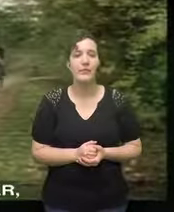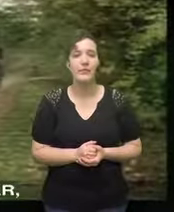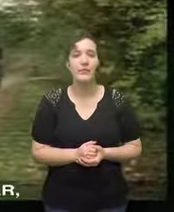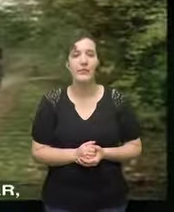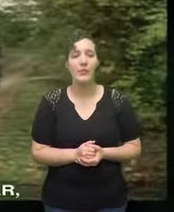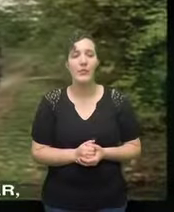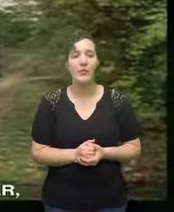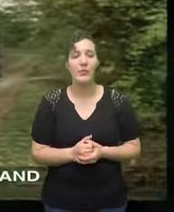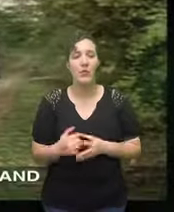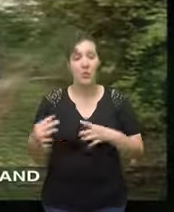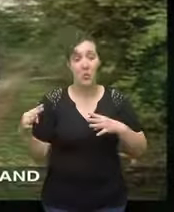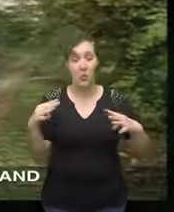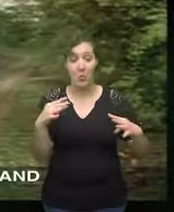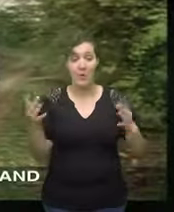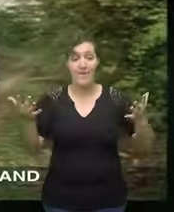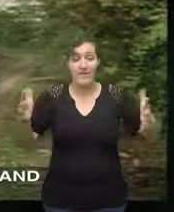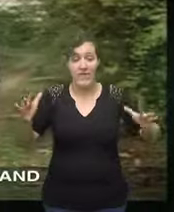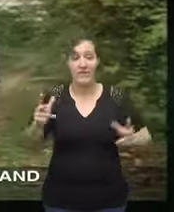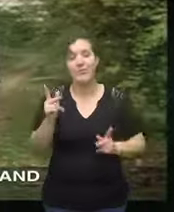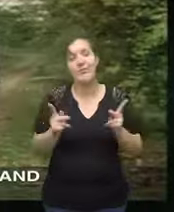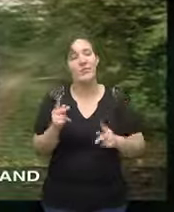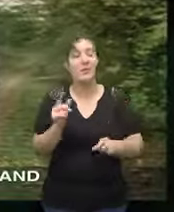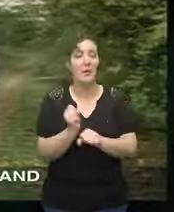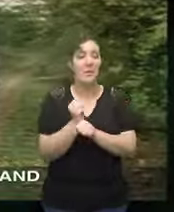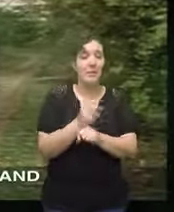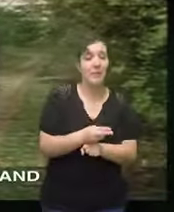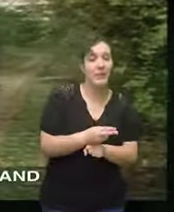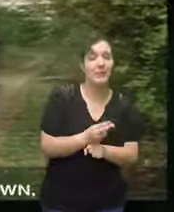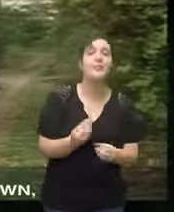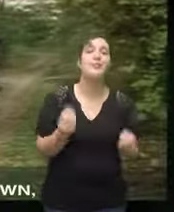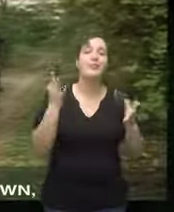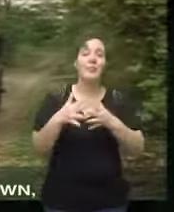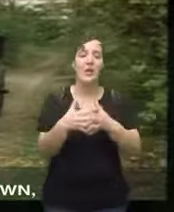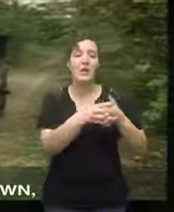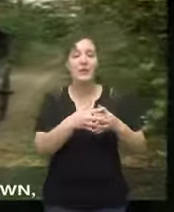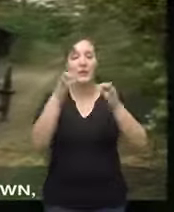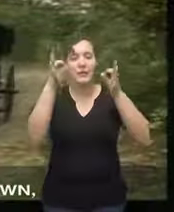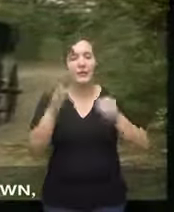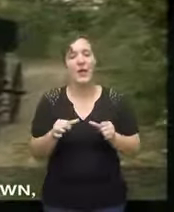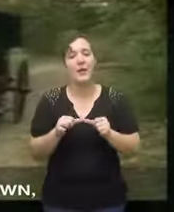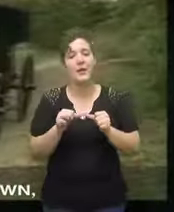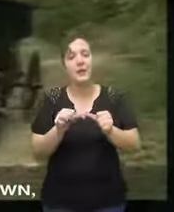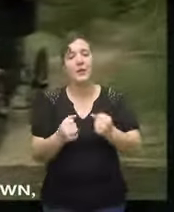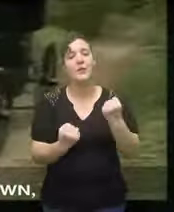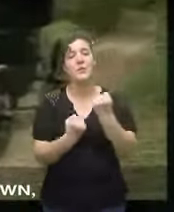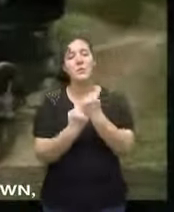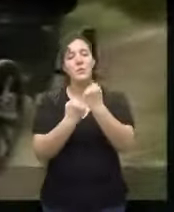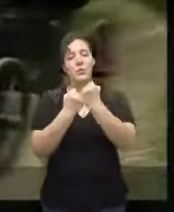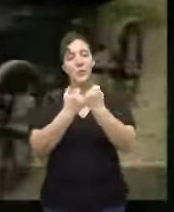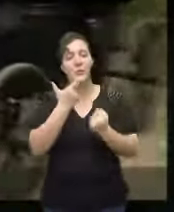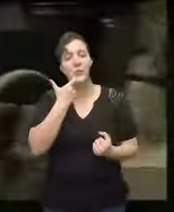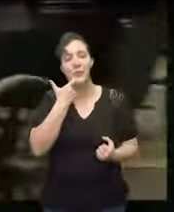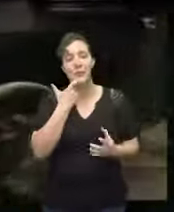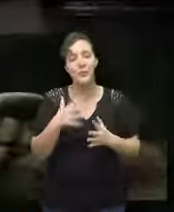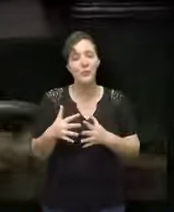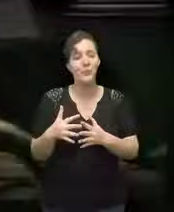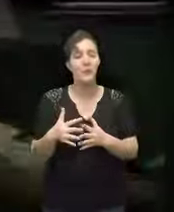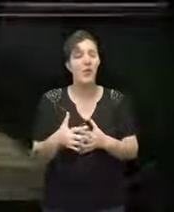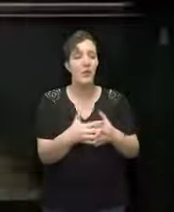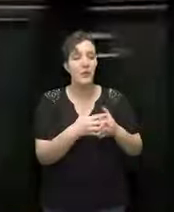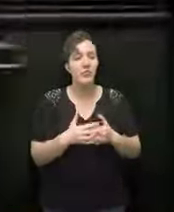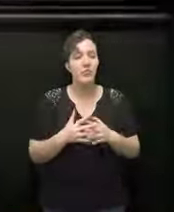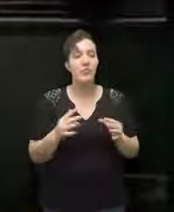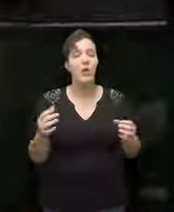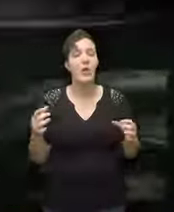for the losers of this war the several hundred thousand Americans who had chosen to remain loyal to the crown the